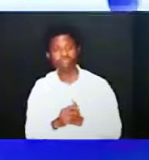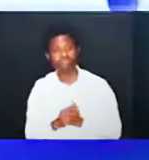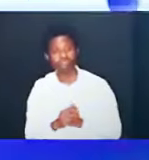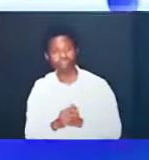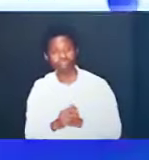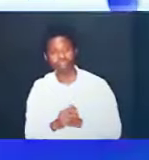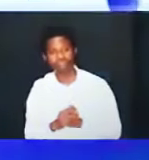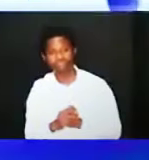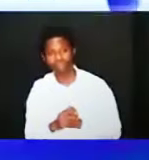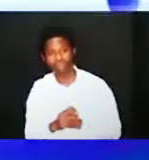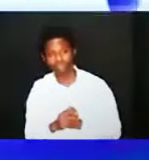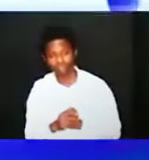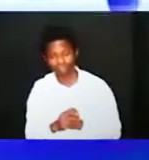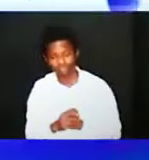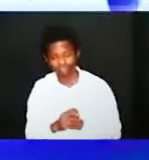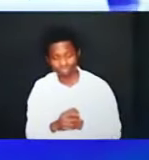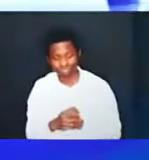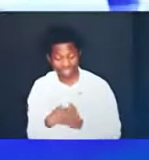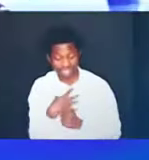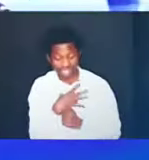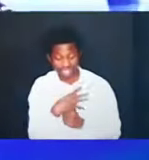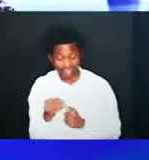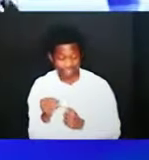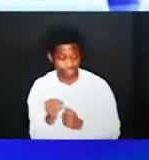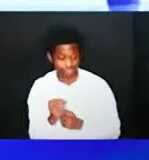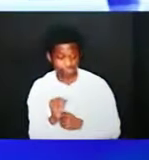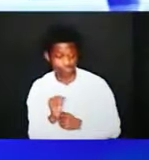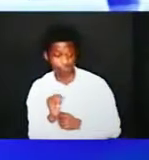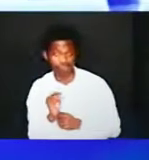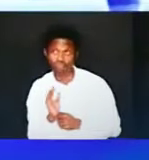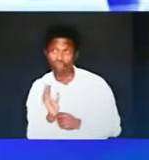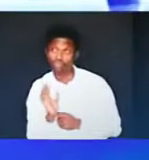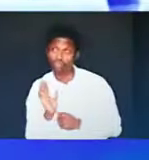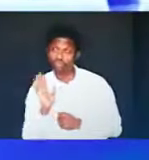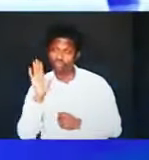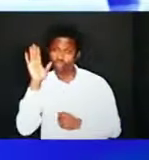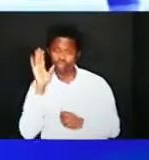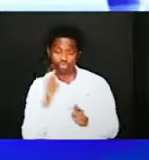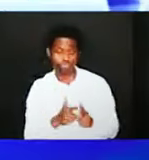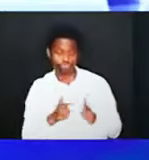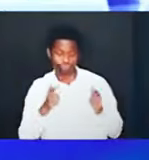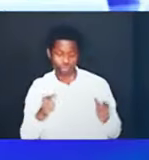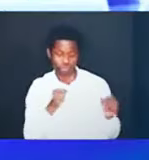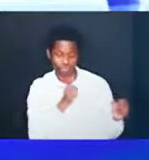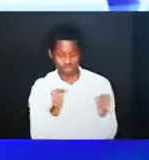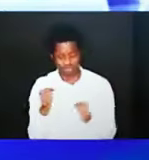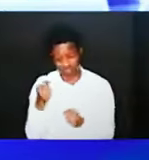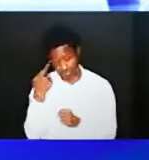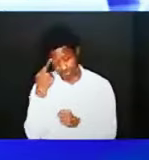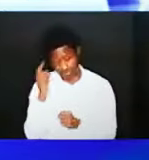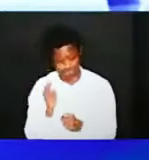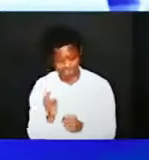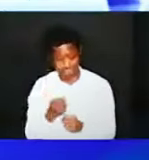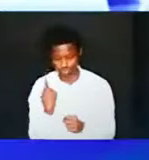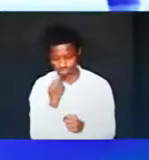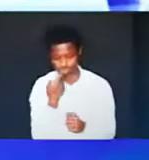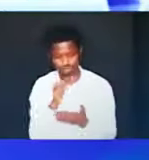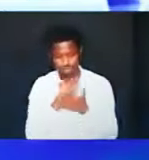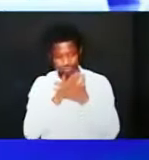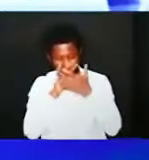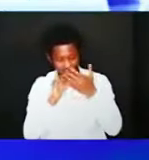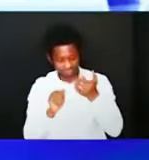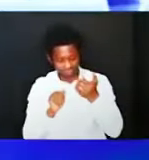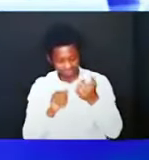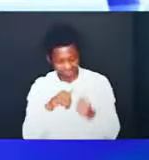and his incomparably great power for us who believe the power is the same